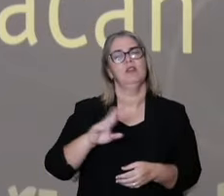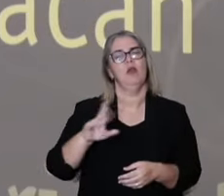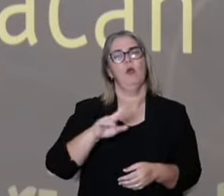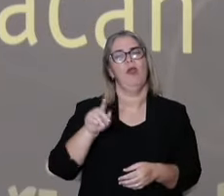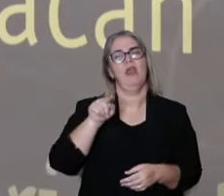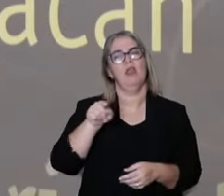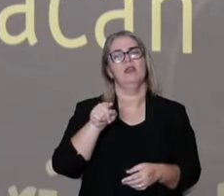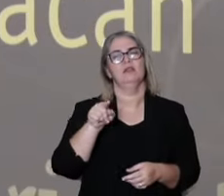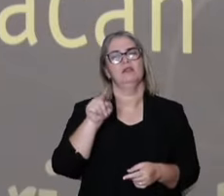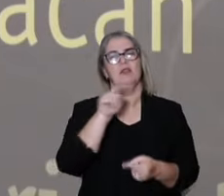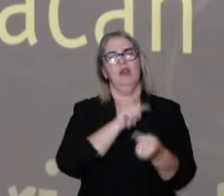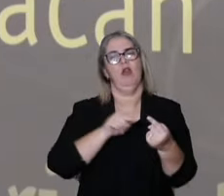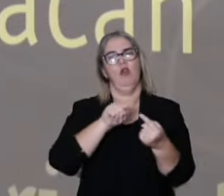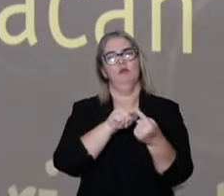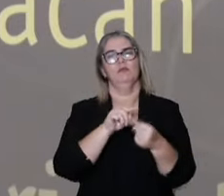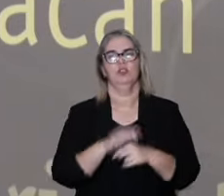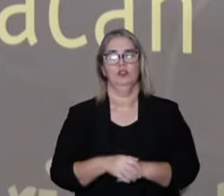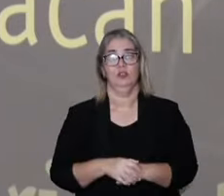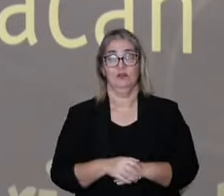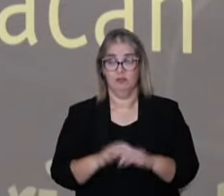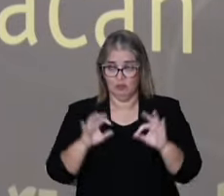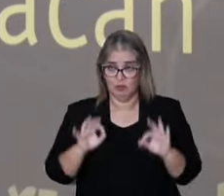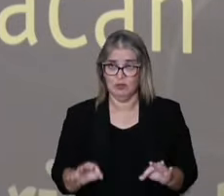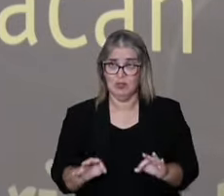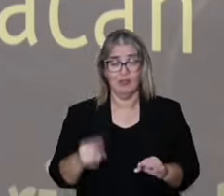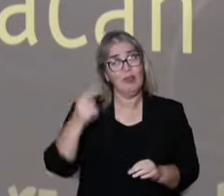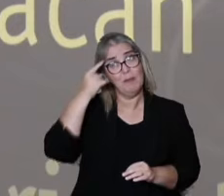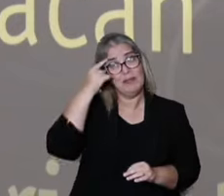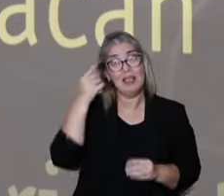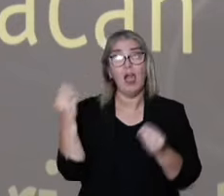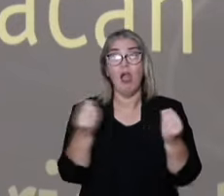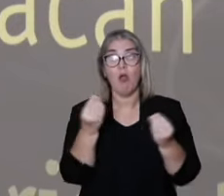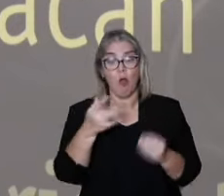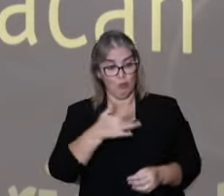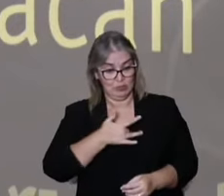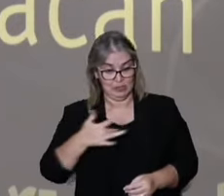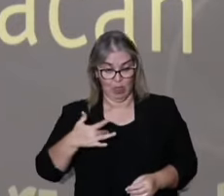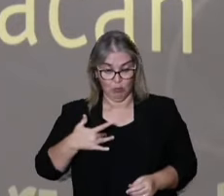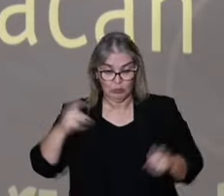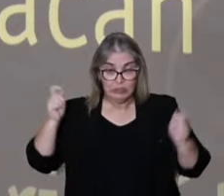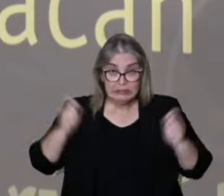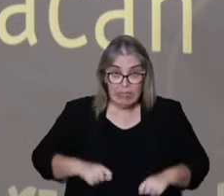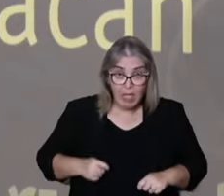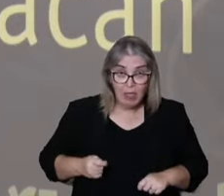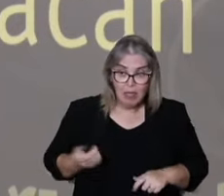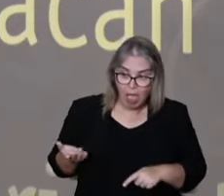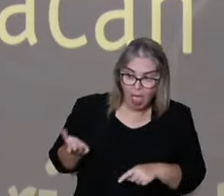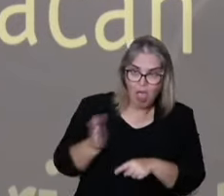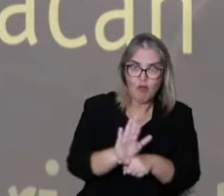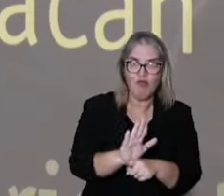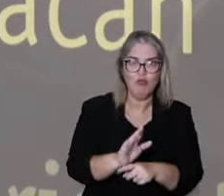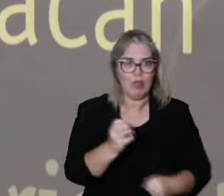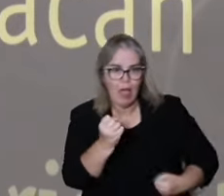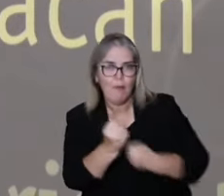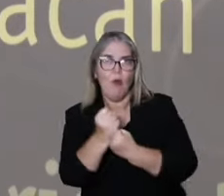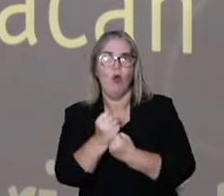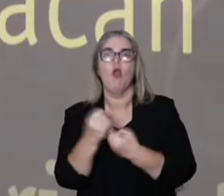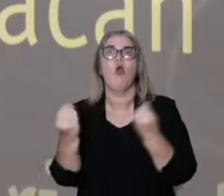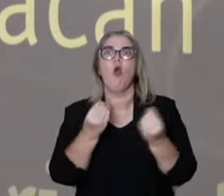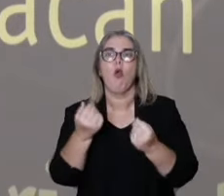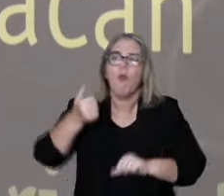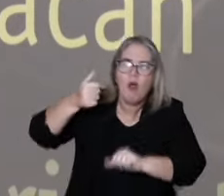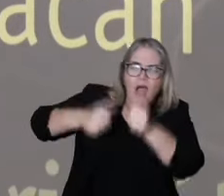So the idea is not this, the idea is how we contribute of the point of view of the health for a better care and